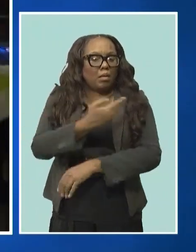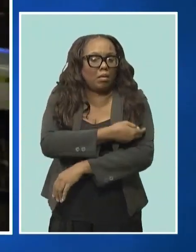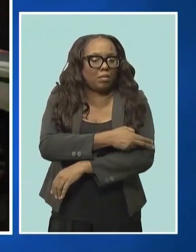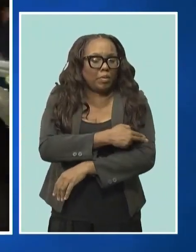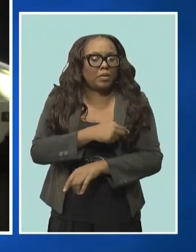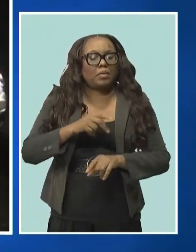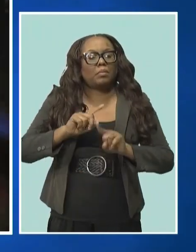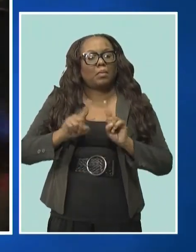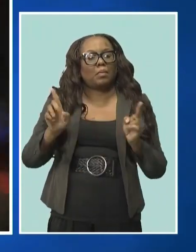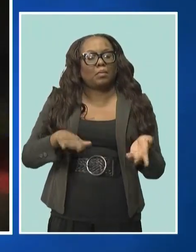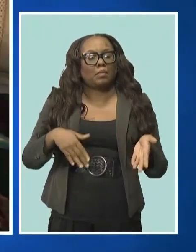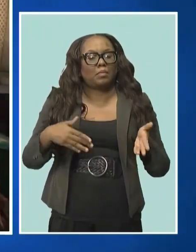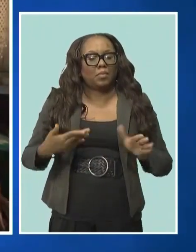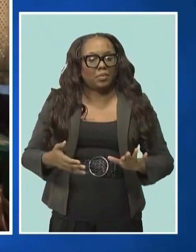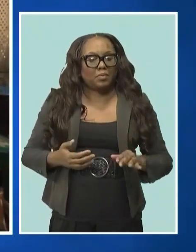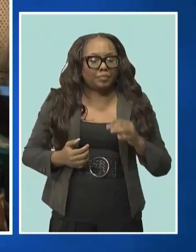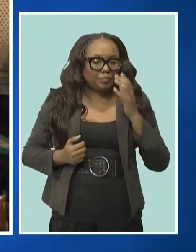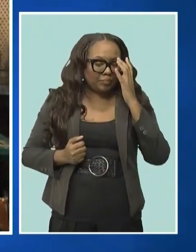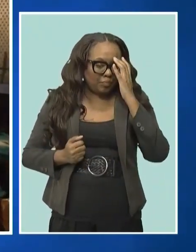the hospital.